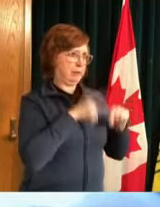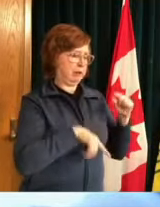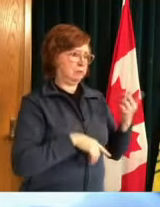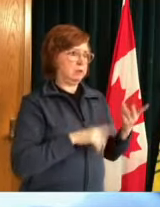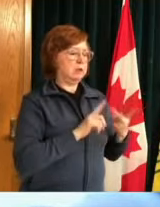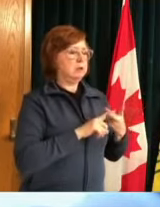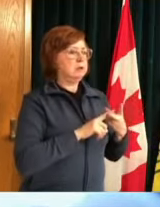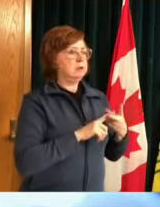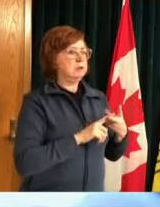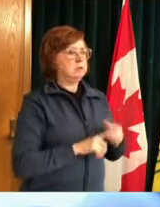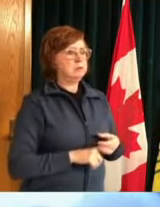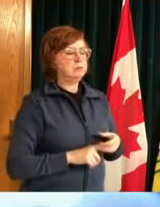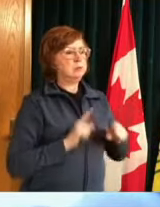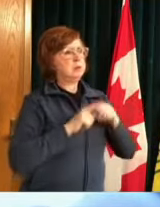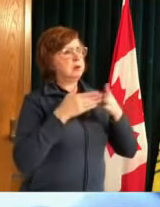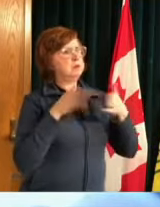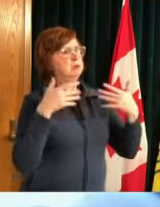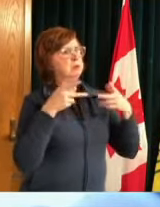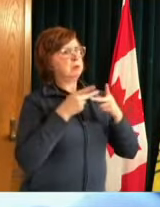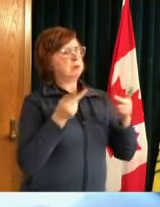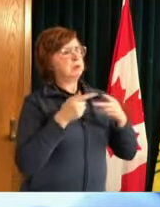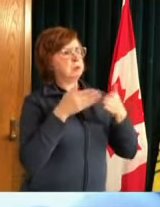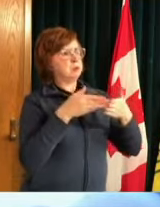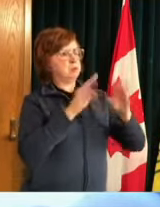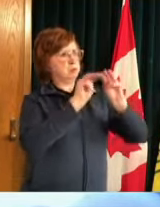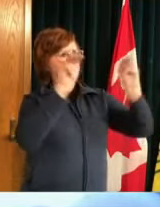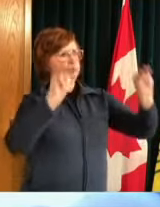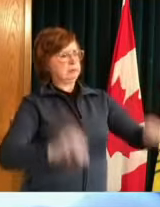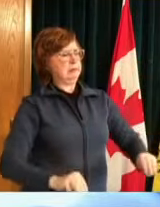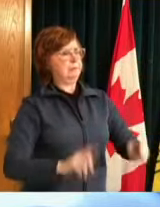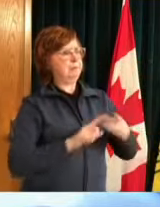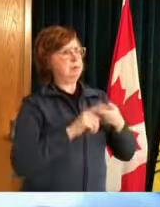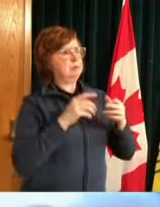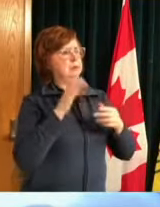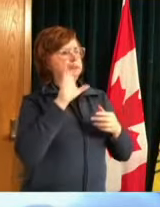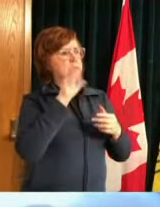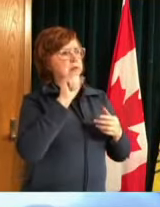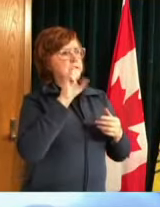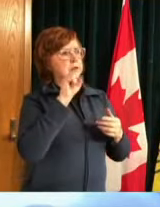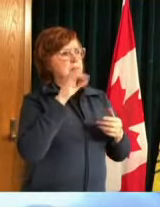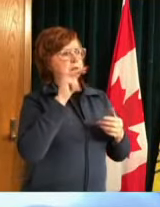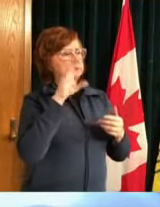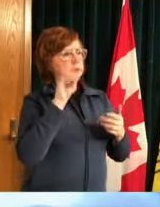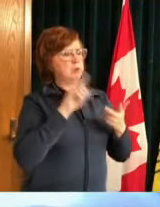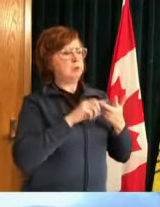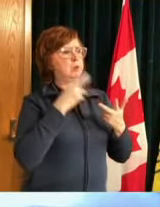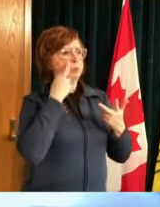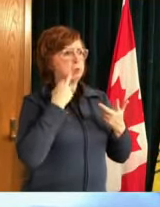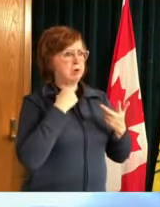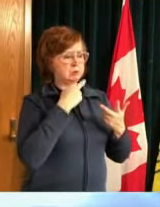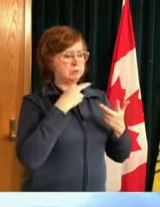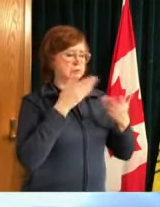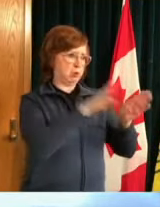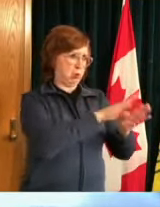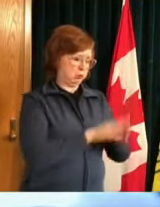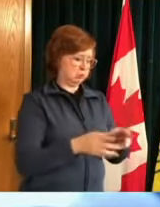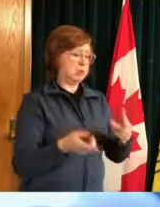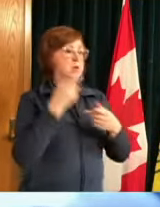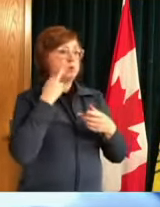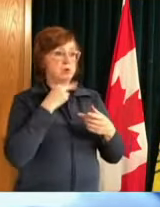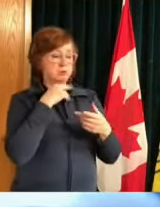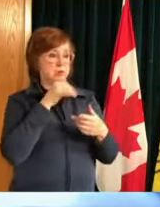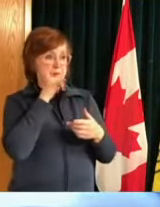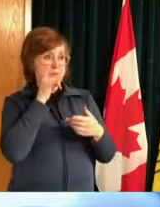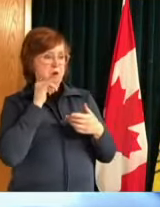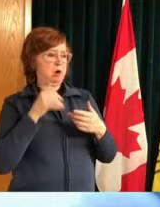public places casinos are closed restaurants and bars are only doing curbside pickup the transmission really um the bulk of the transmission